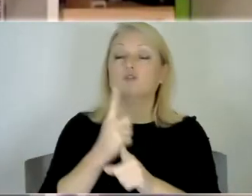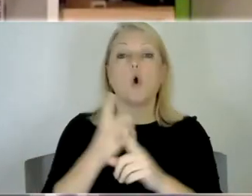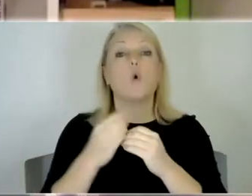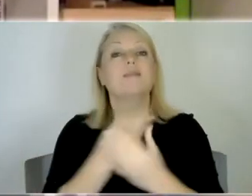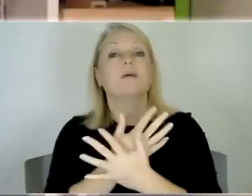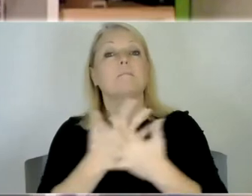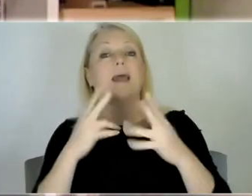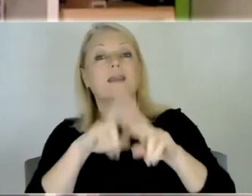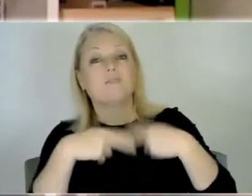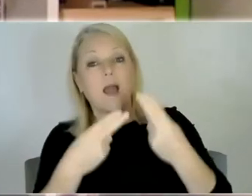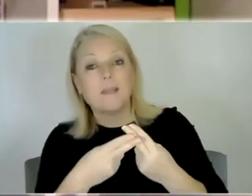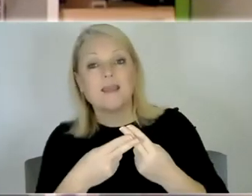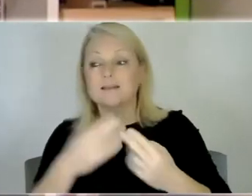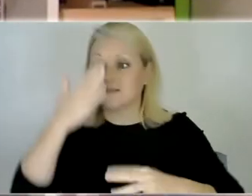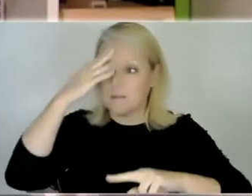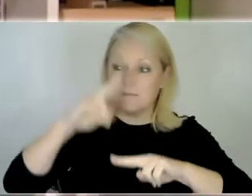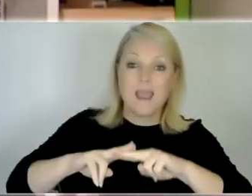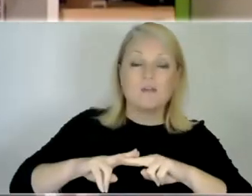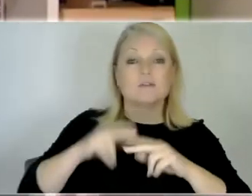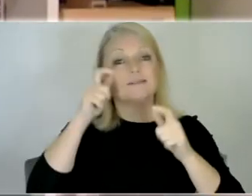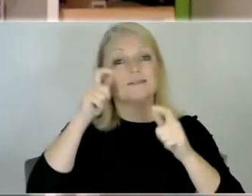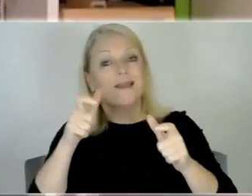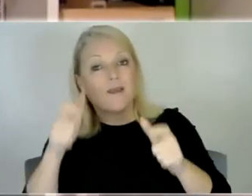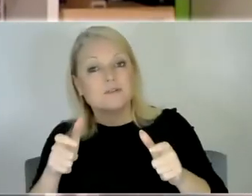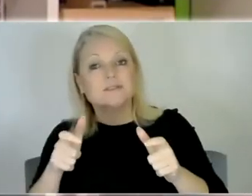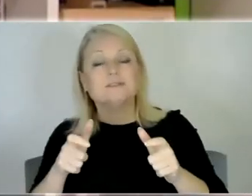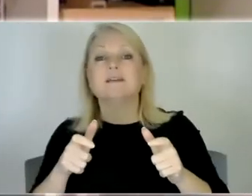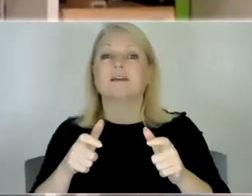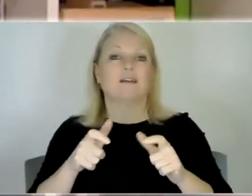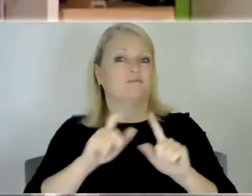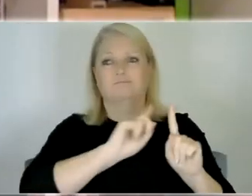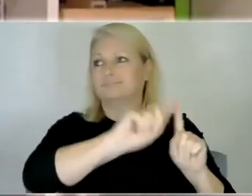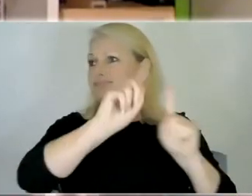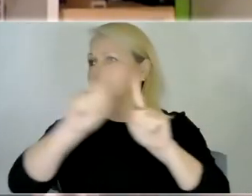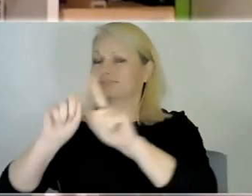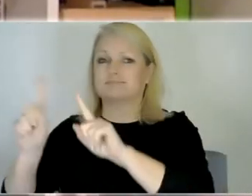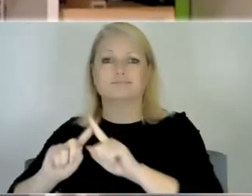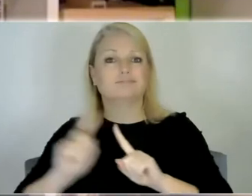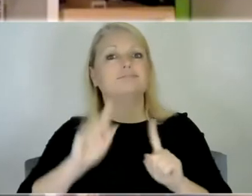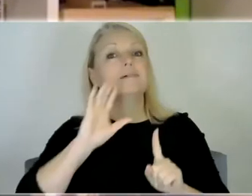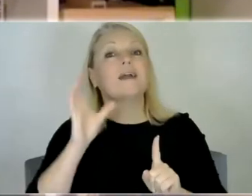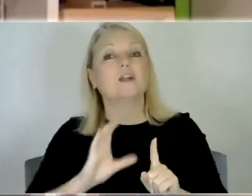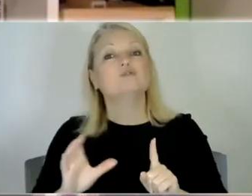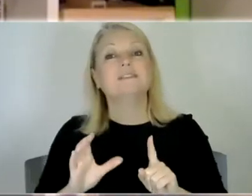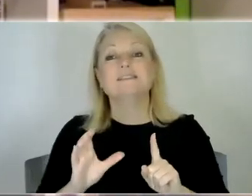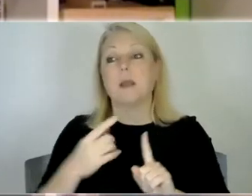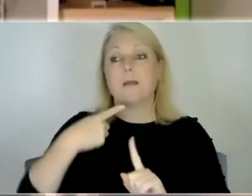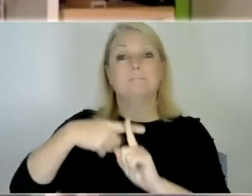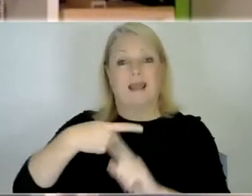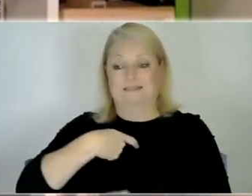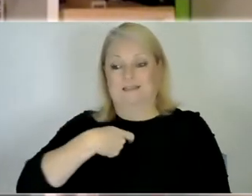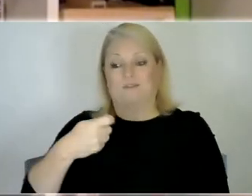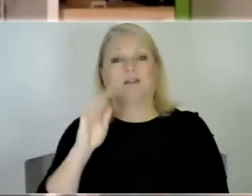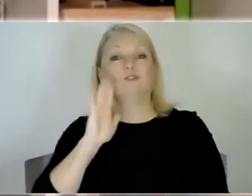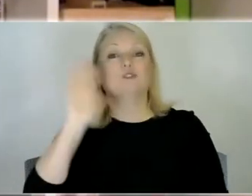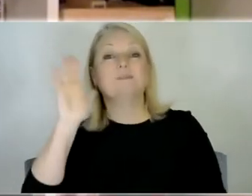parents and carers from you know from every part of the world and it's led to me doing things like this which is definitely not what I